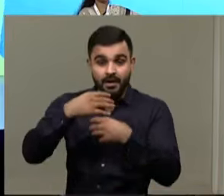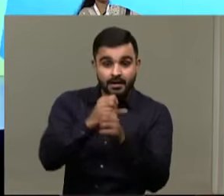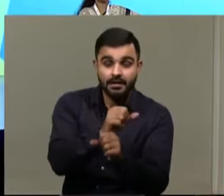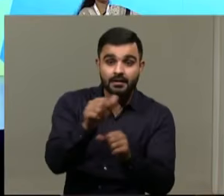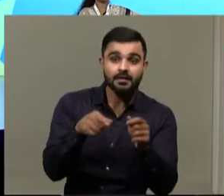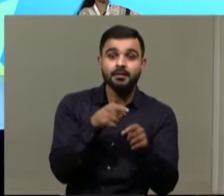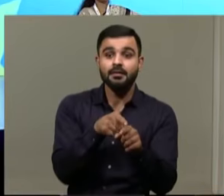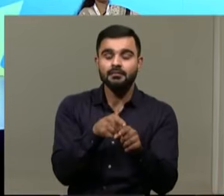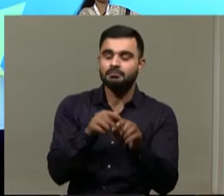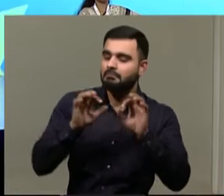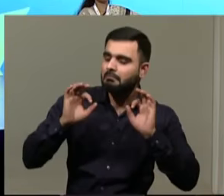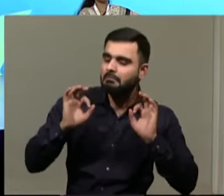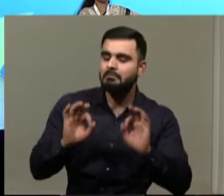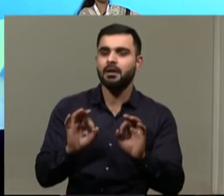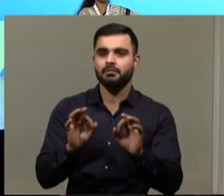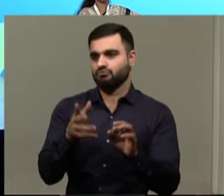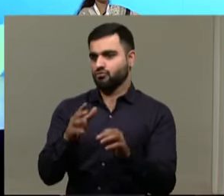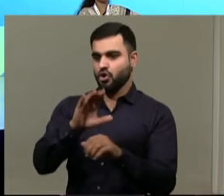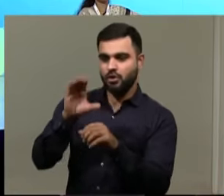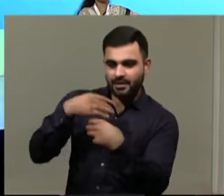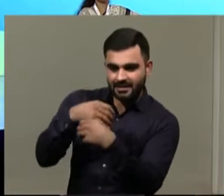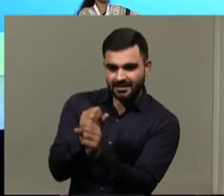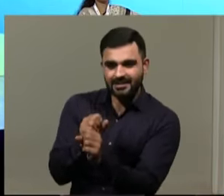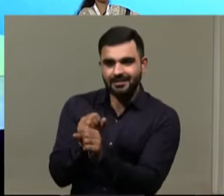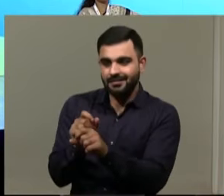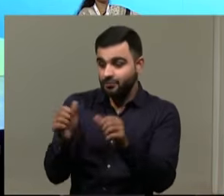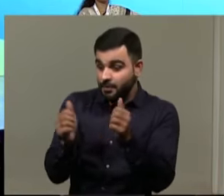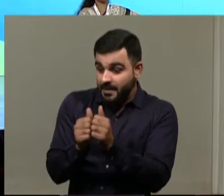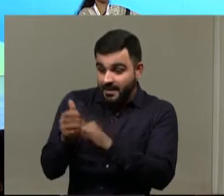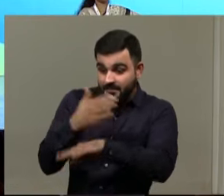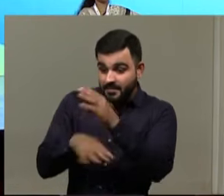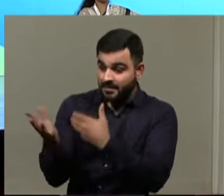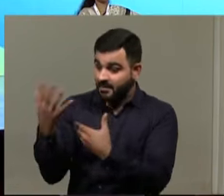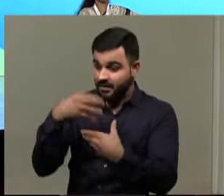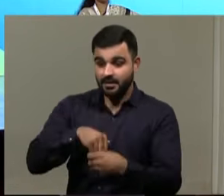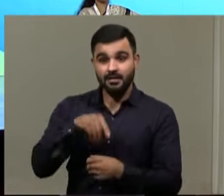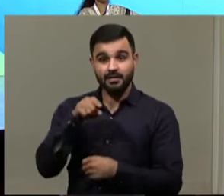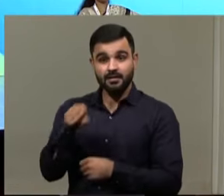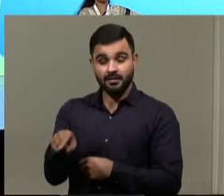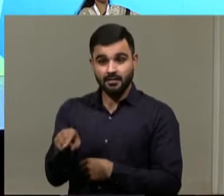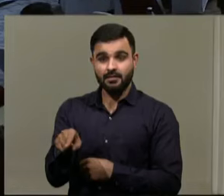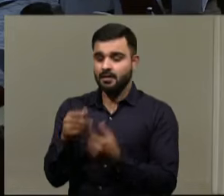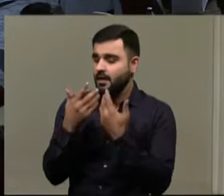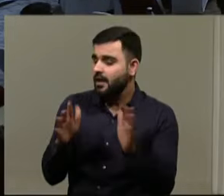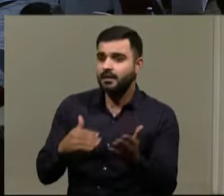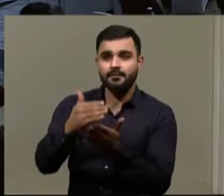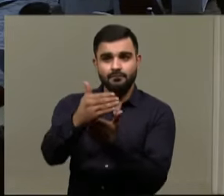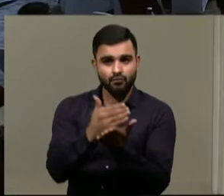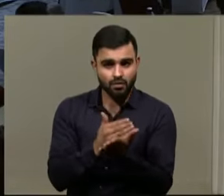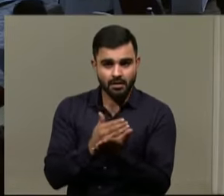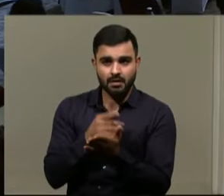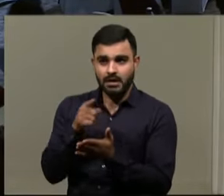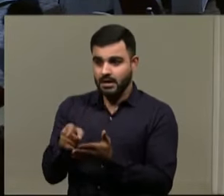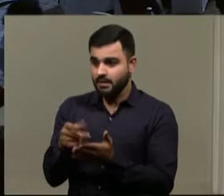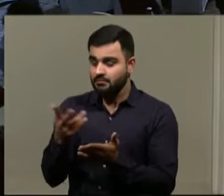it's amazing. When you are co-creating with people with disabilities, any program, that